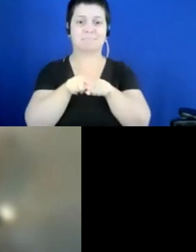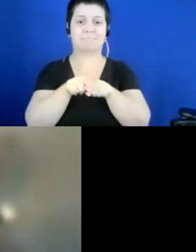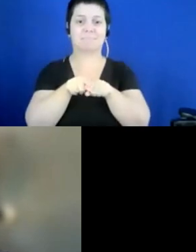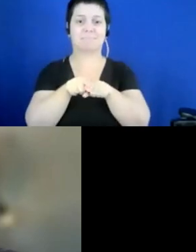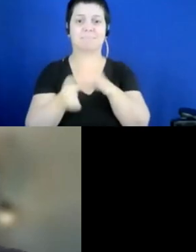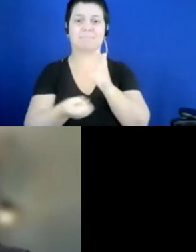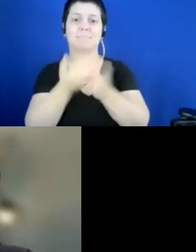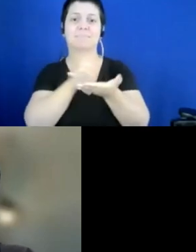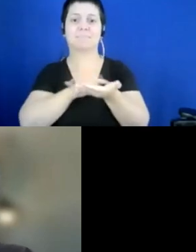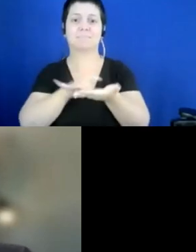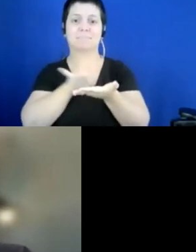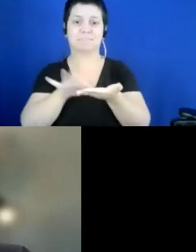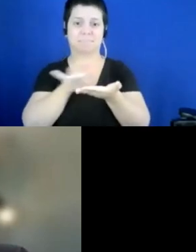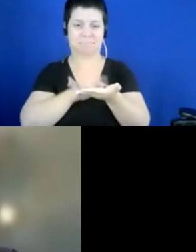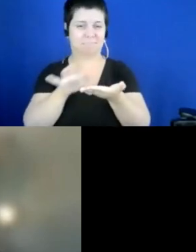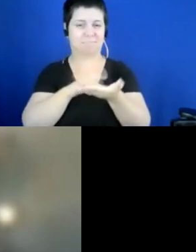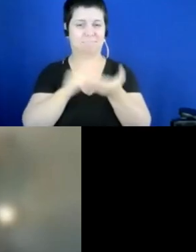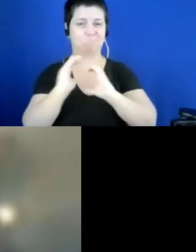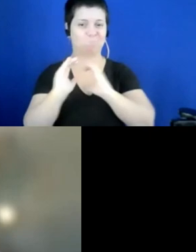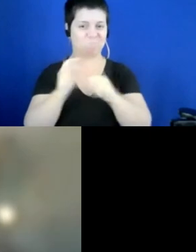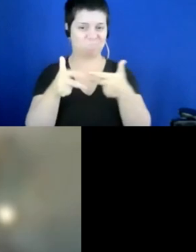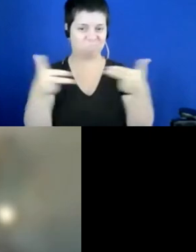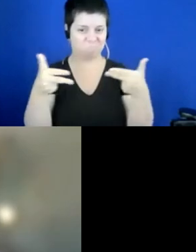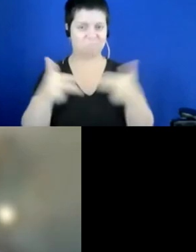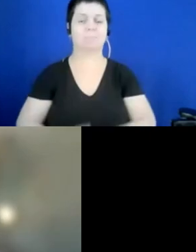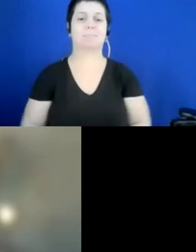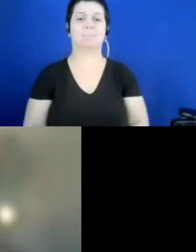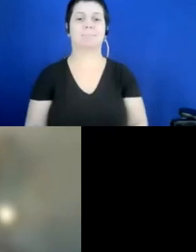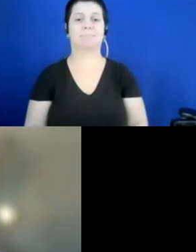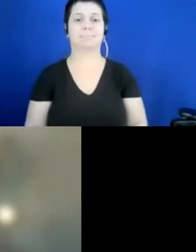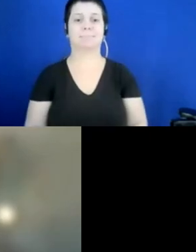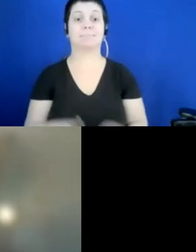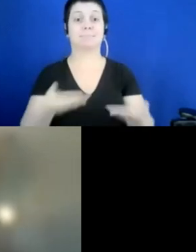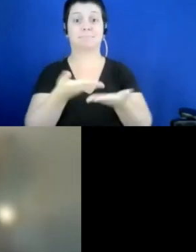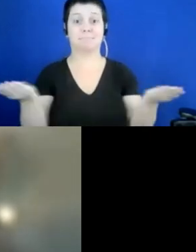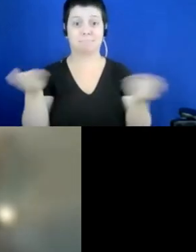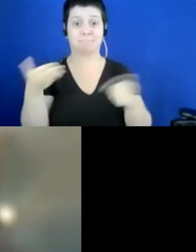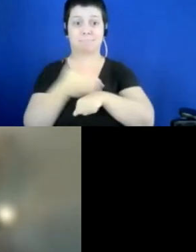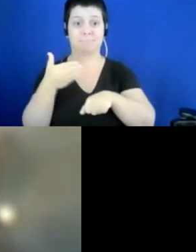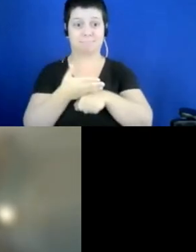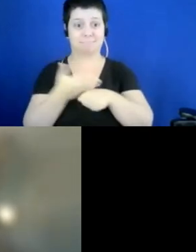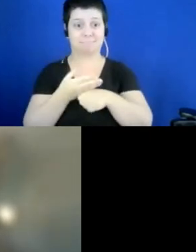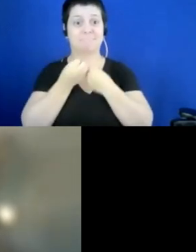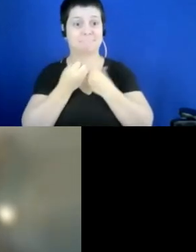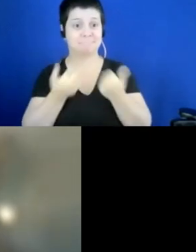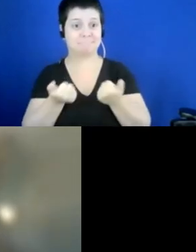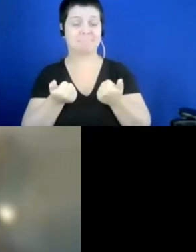communication devices. Very nice to have you all here, and I'm very